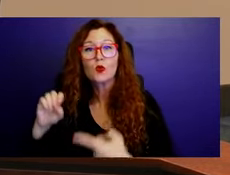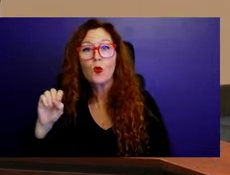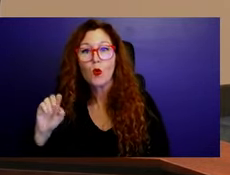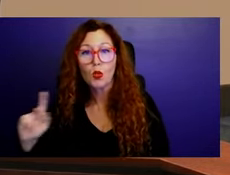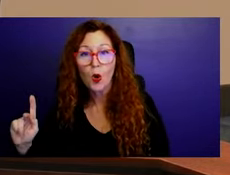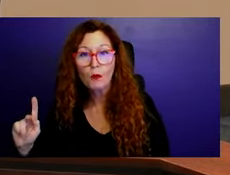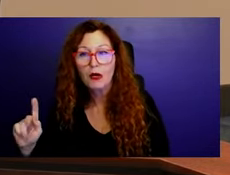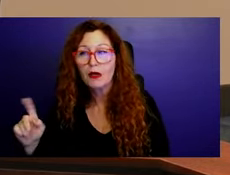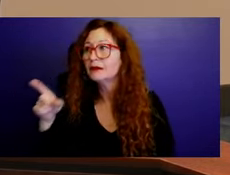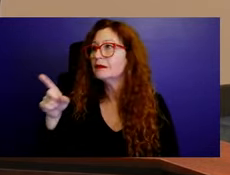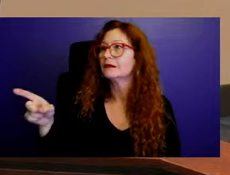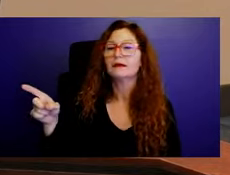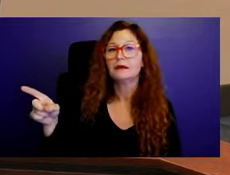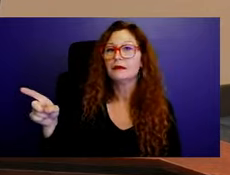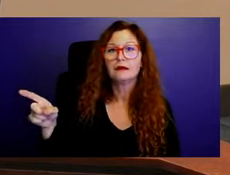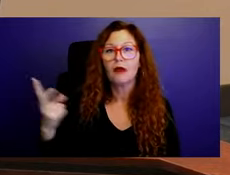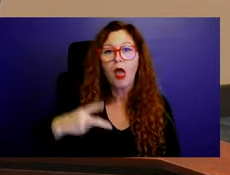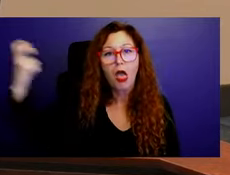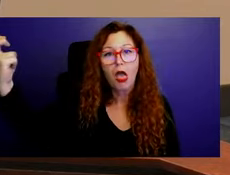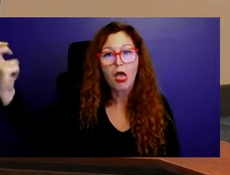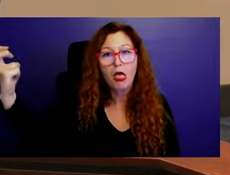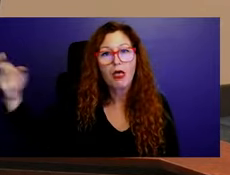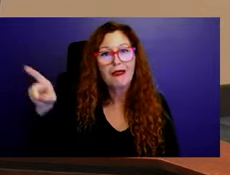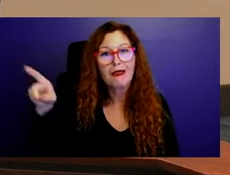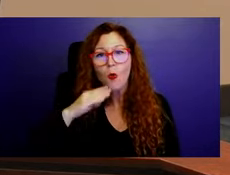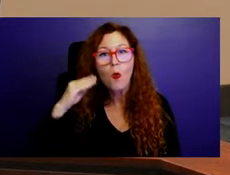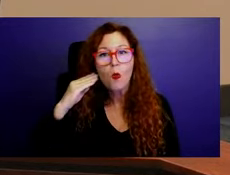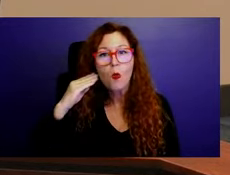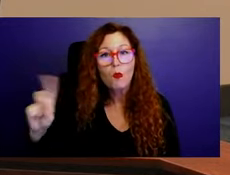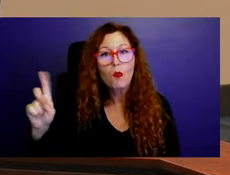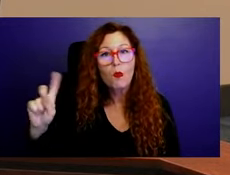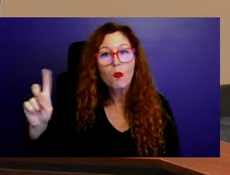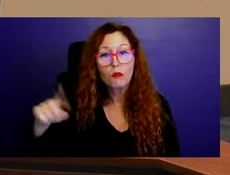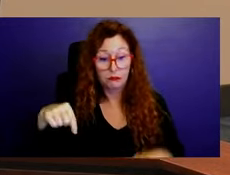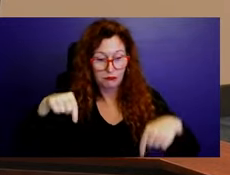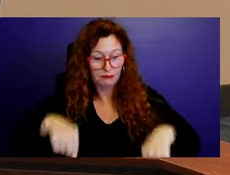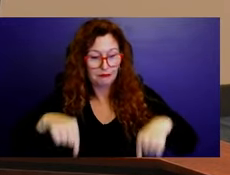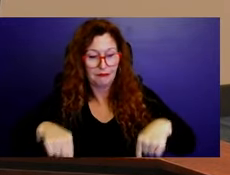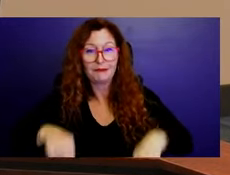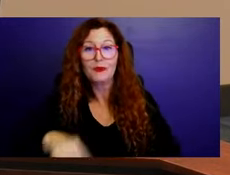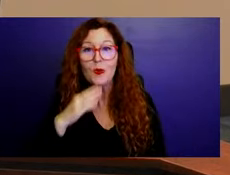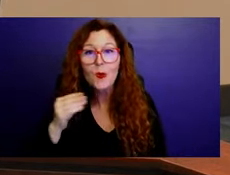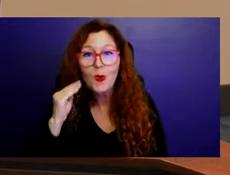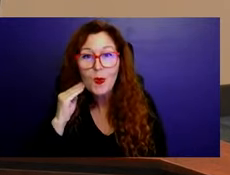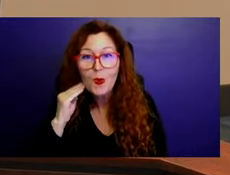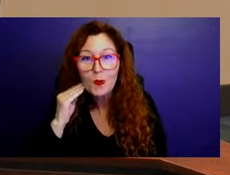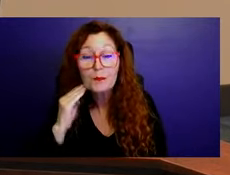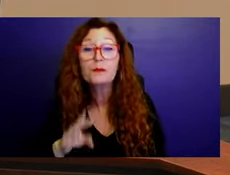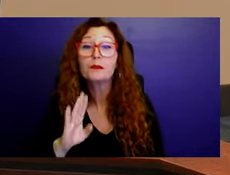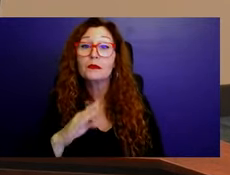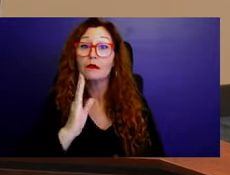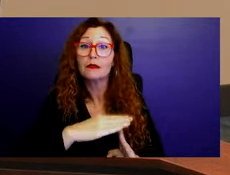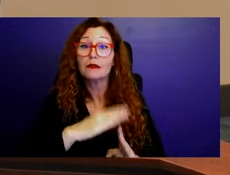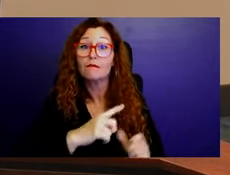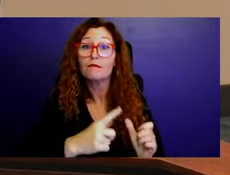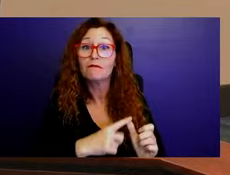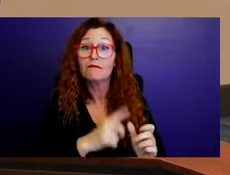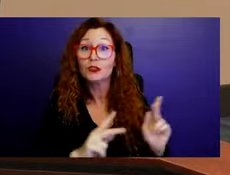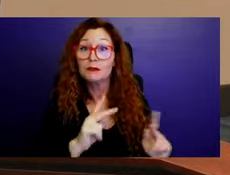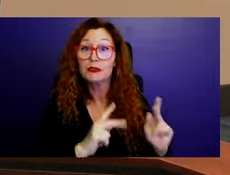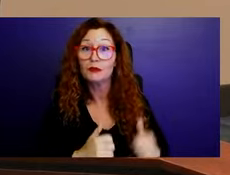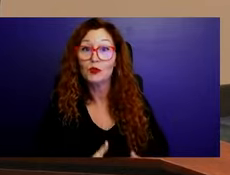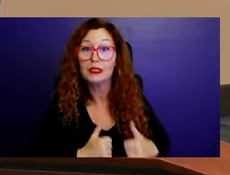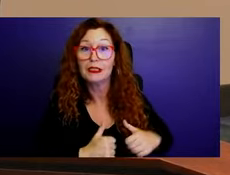And one of the things that people don't understand is that the Chi are the original people of the Gulf, and they settled